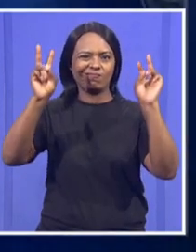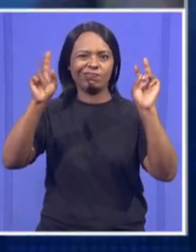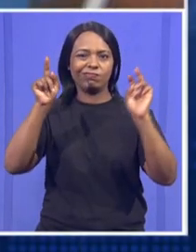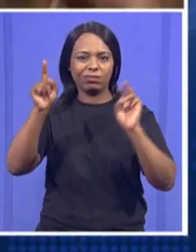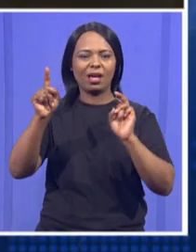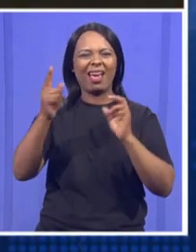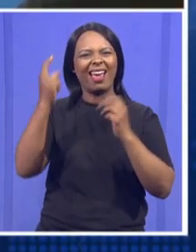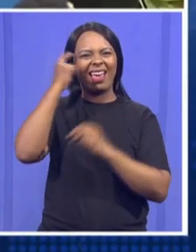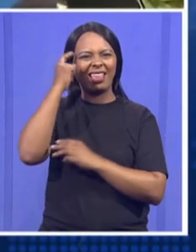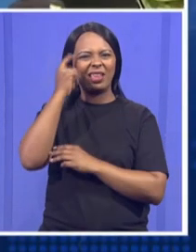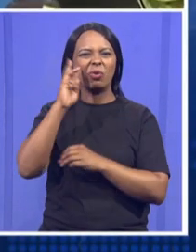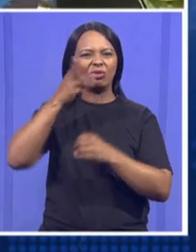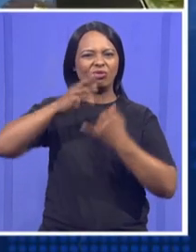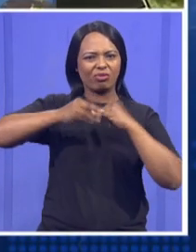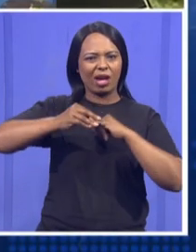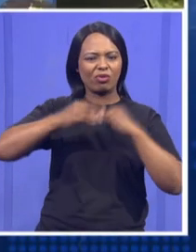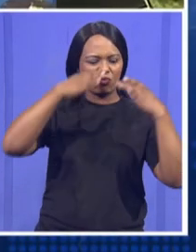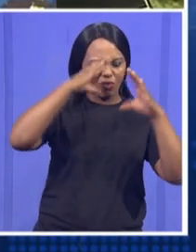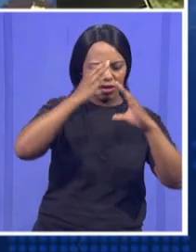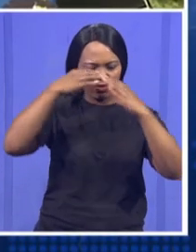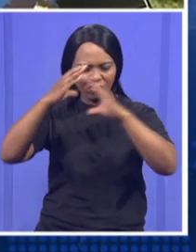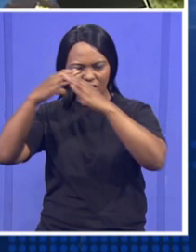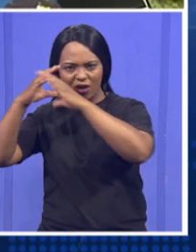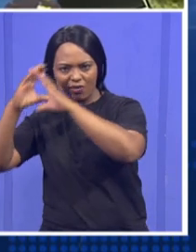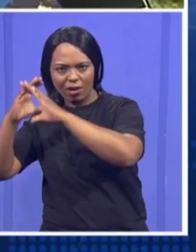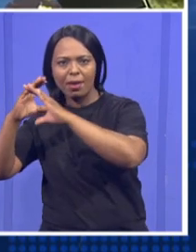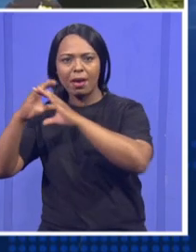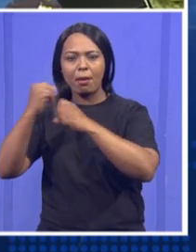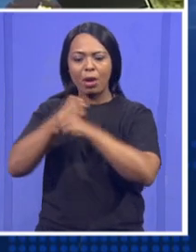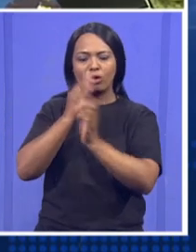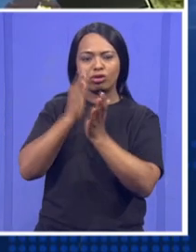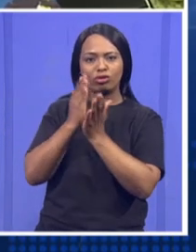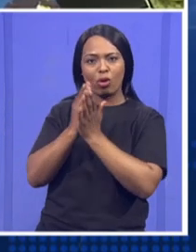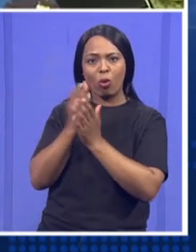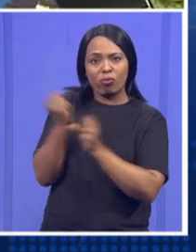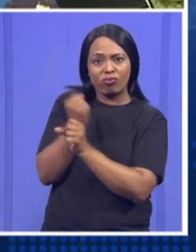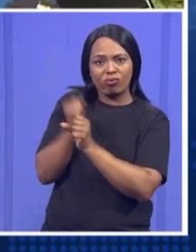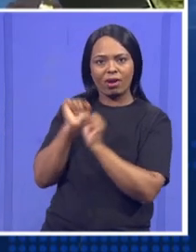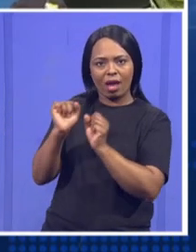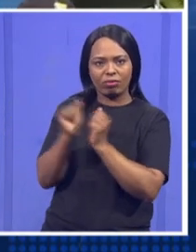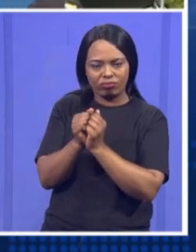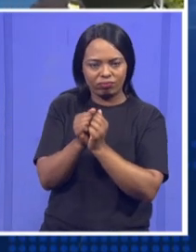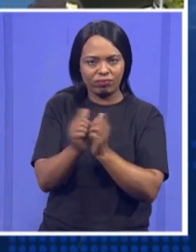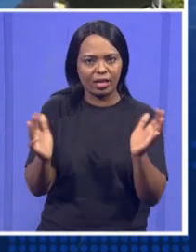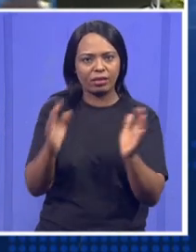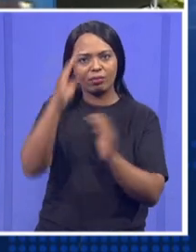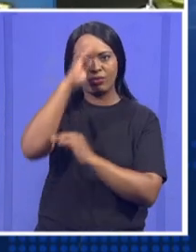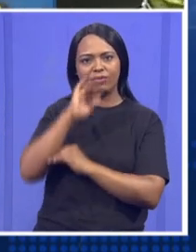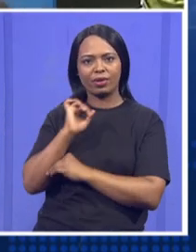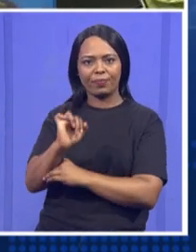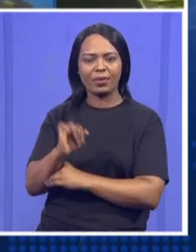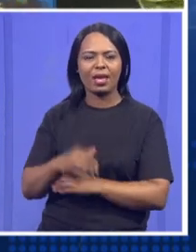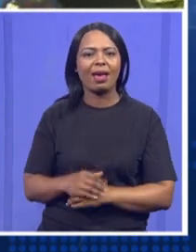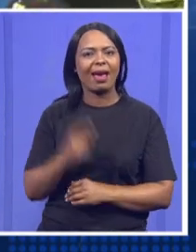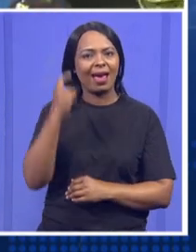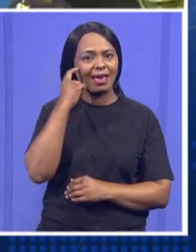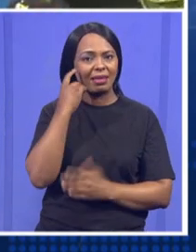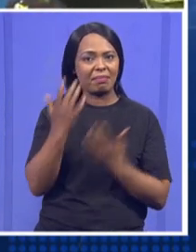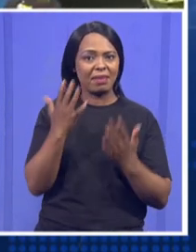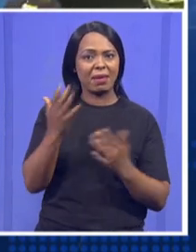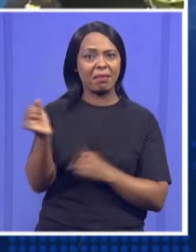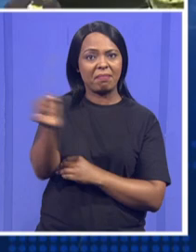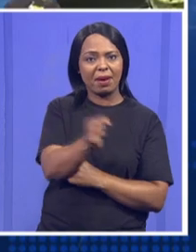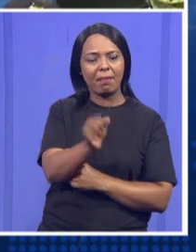will try also to ensure that his portfolio keeps running. And I'm telling you, he might appoint